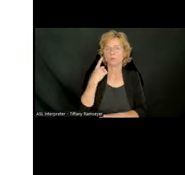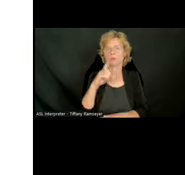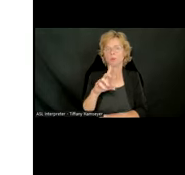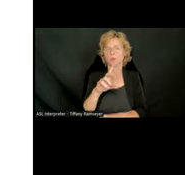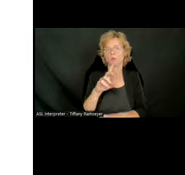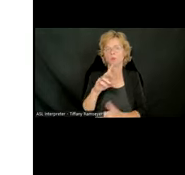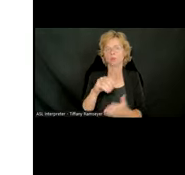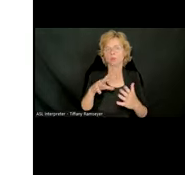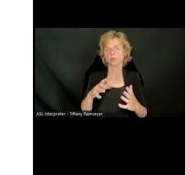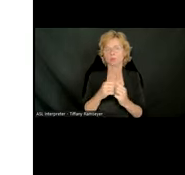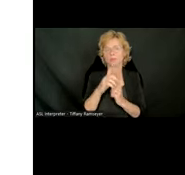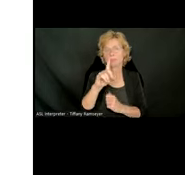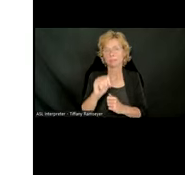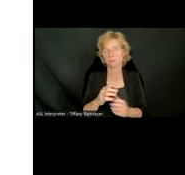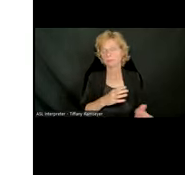Next up we have Jackie.